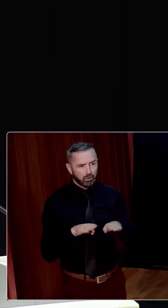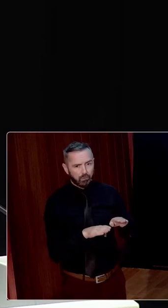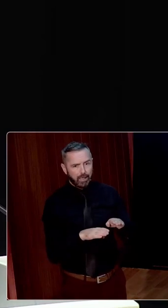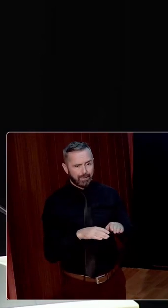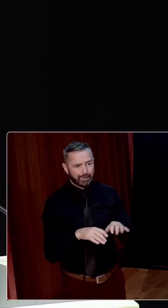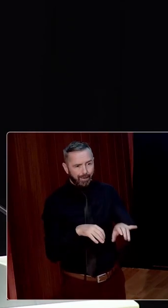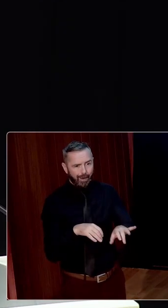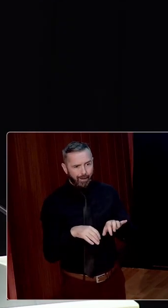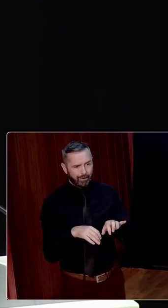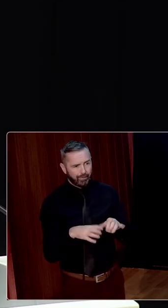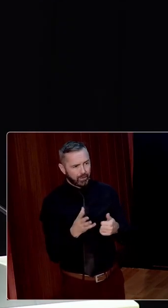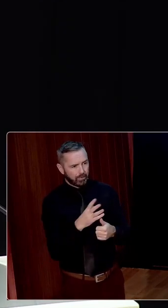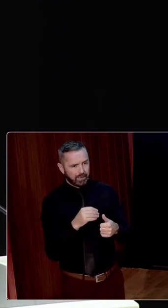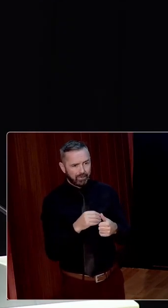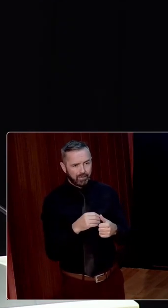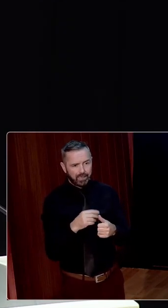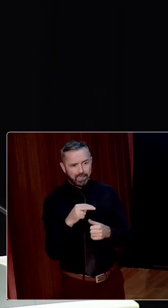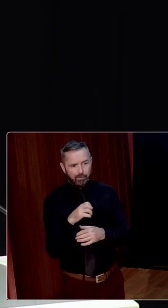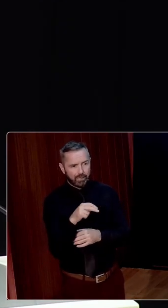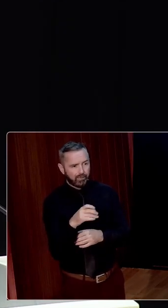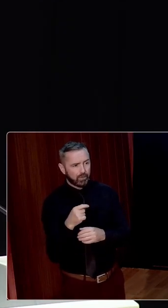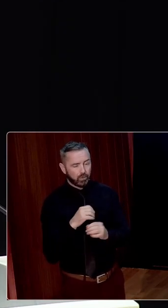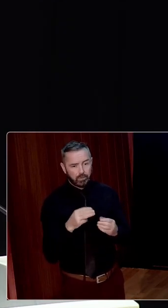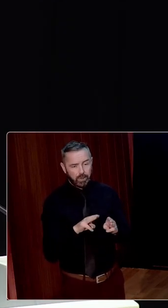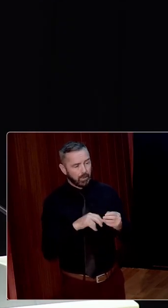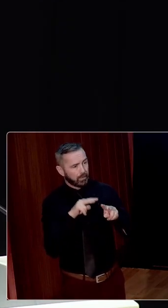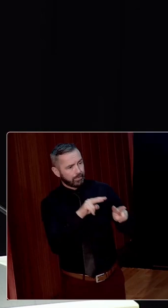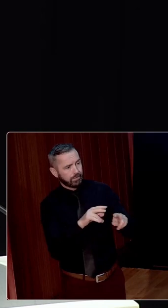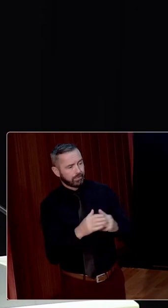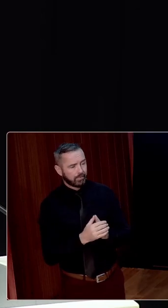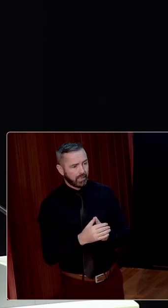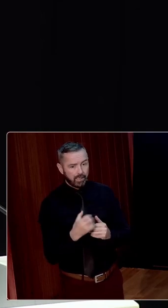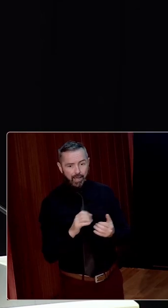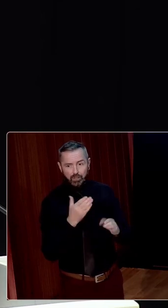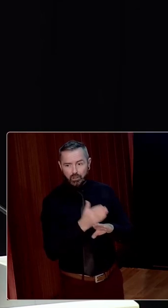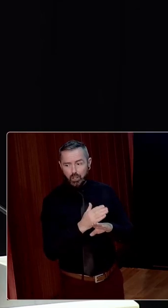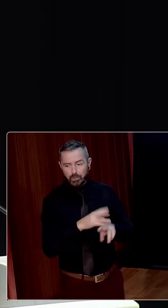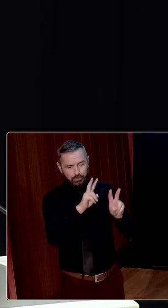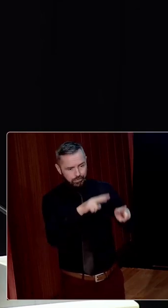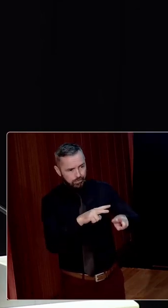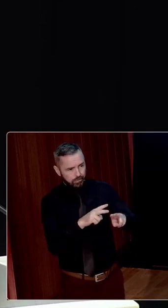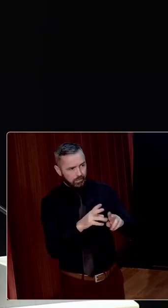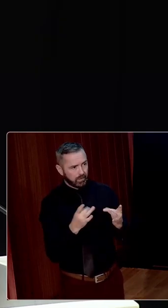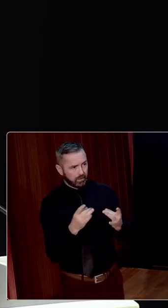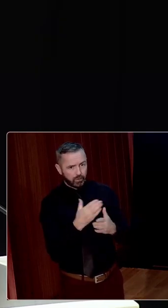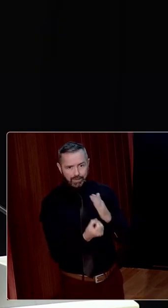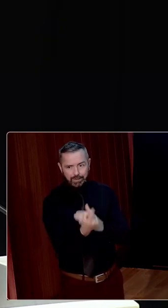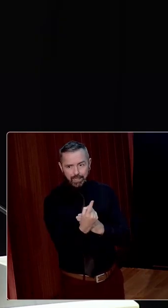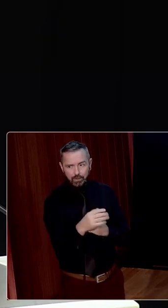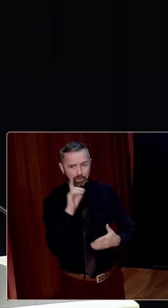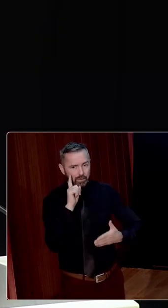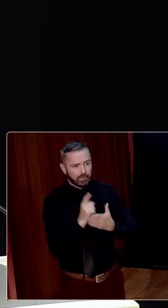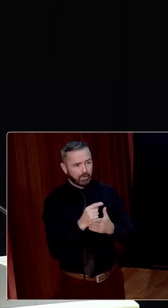leech particular narratives from their protagonists, which have the effect of objectifying those subjects, rendering their subjecthood incidental